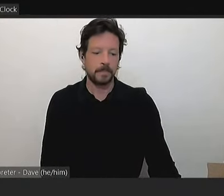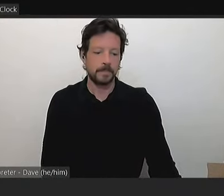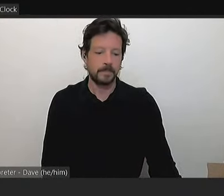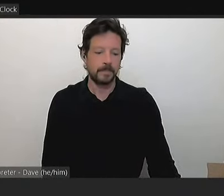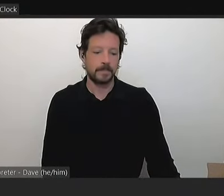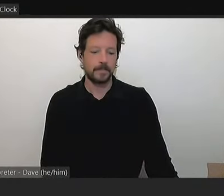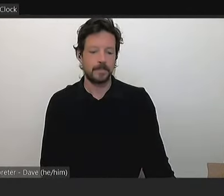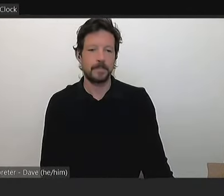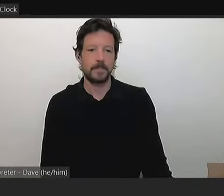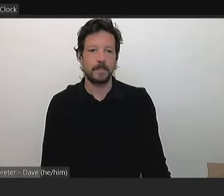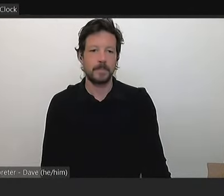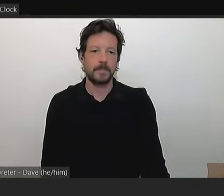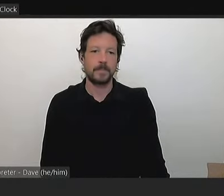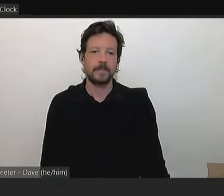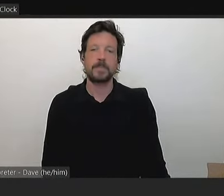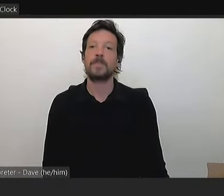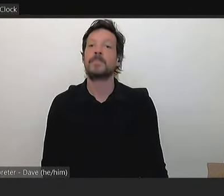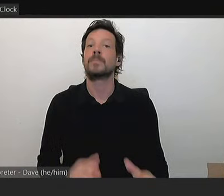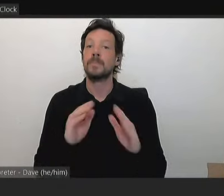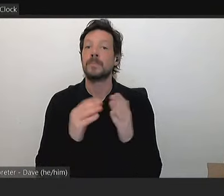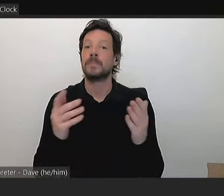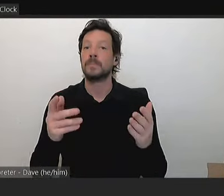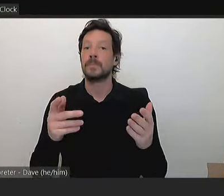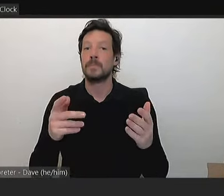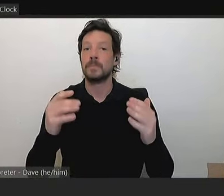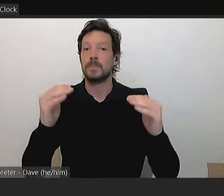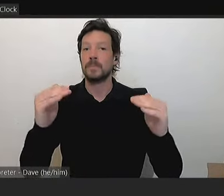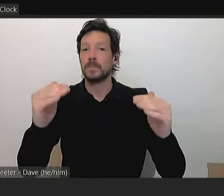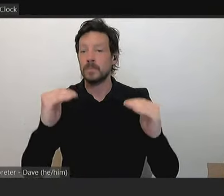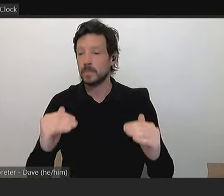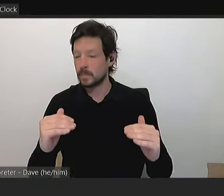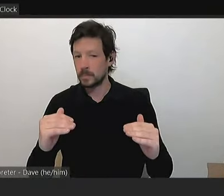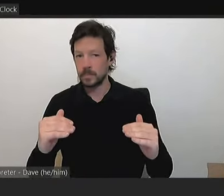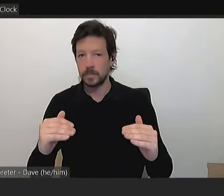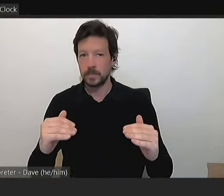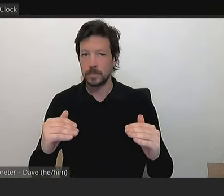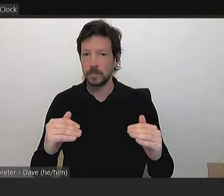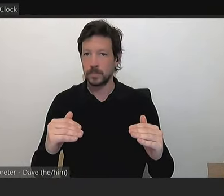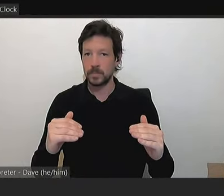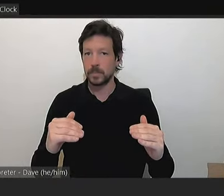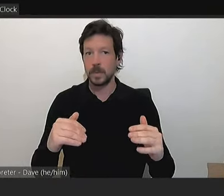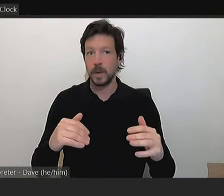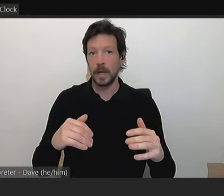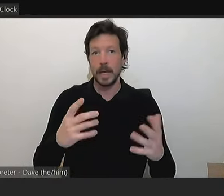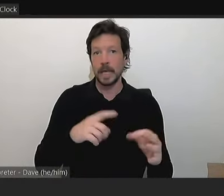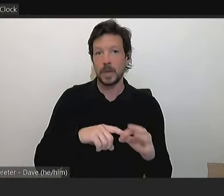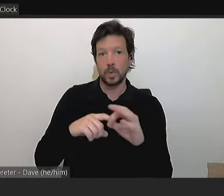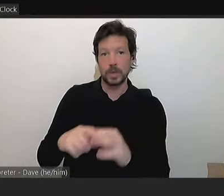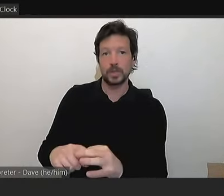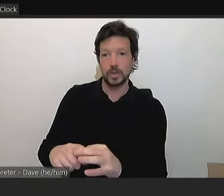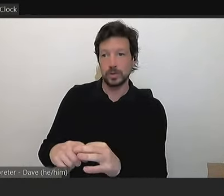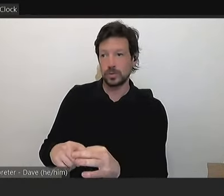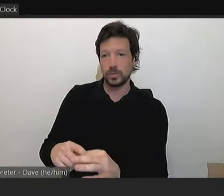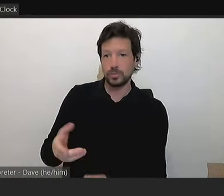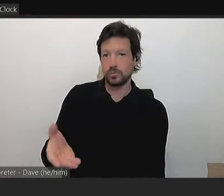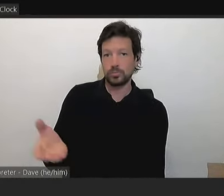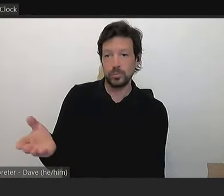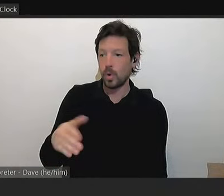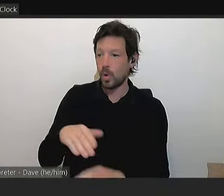Cancillors, we'll move on to if Cancillors have any questions to our officers regarding this item